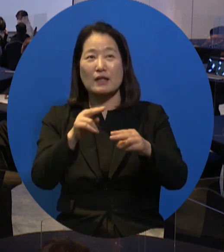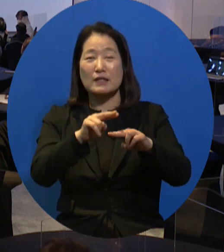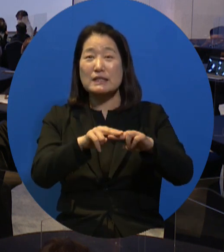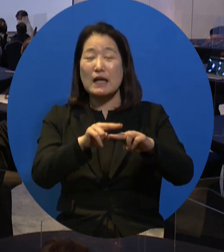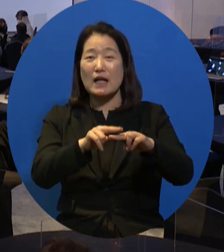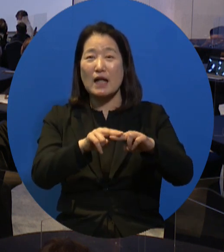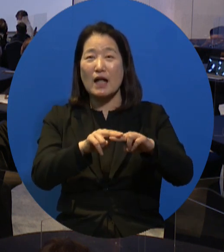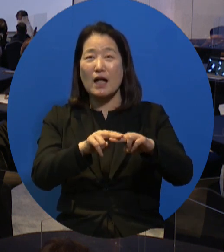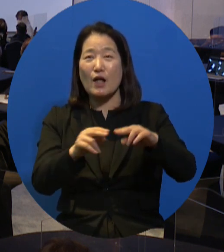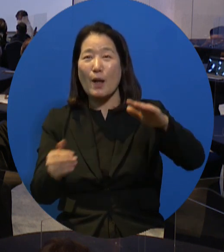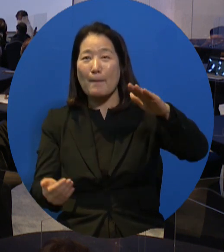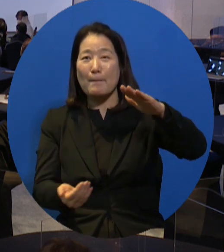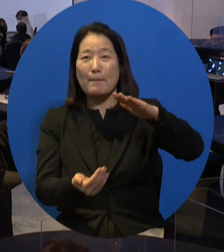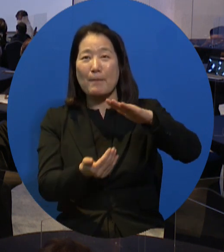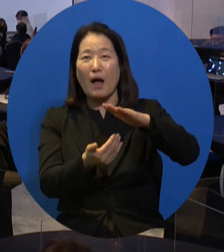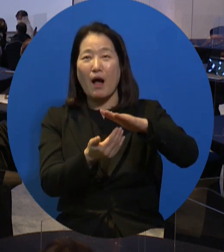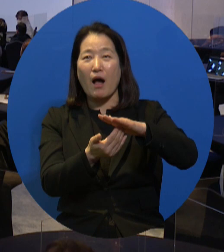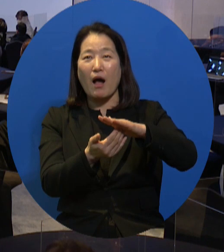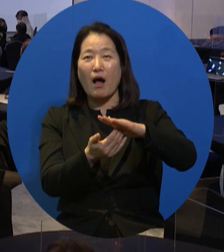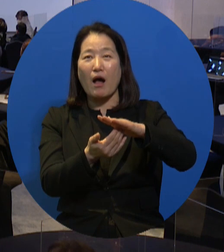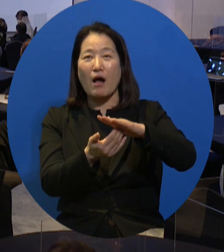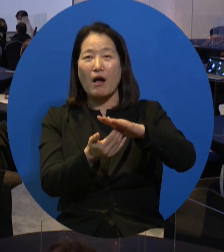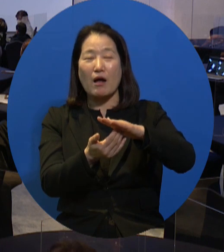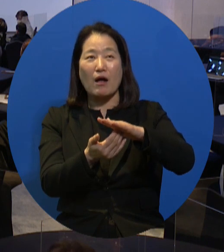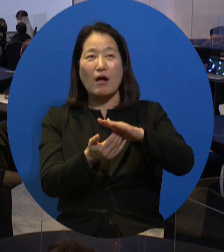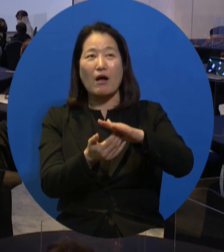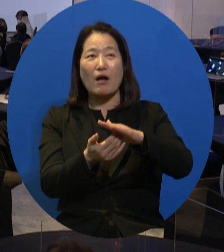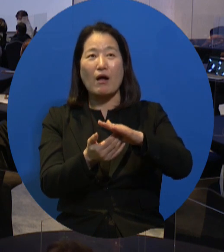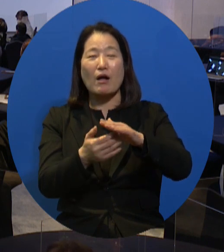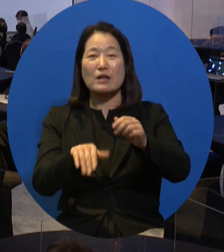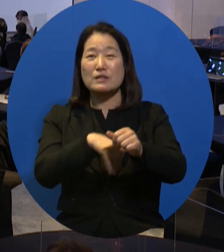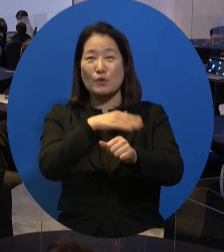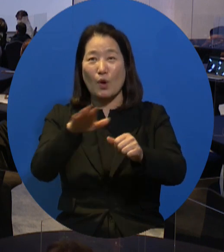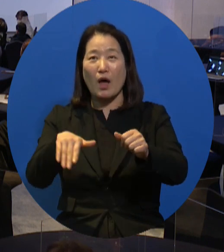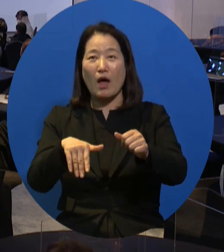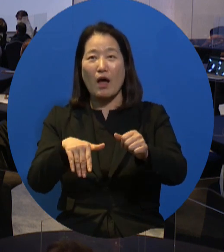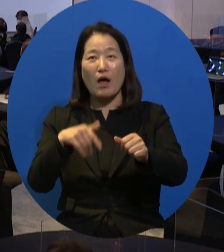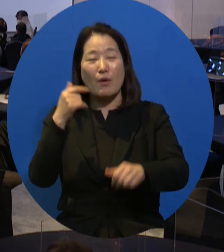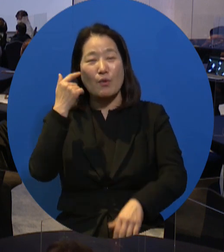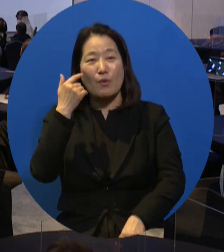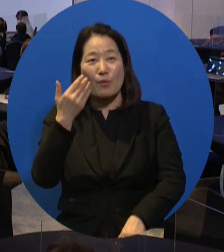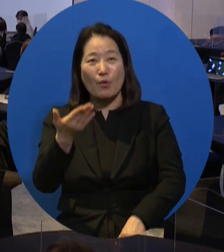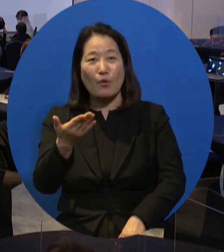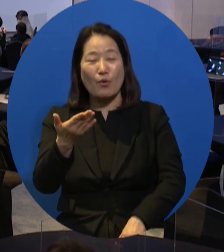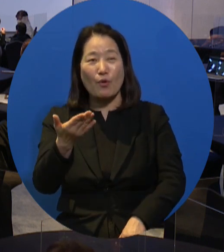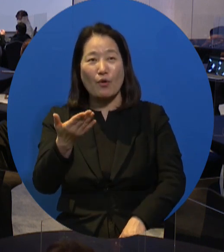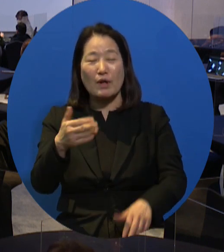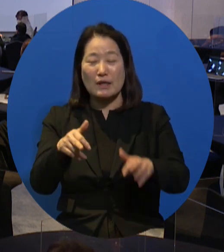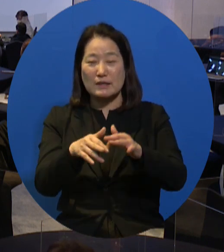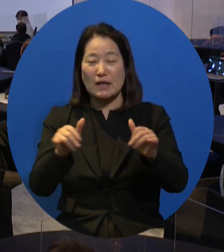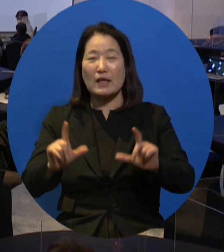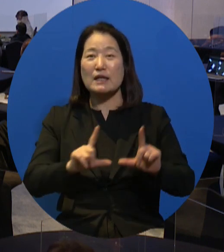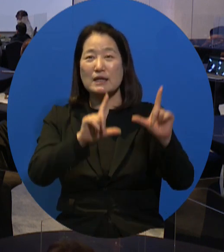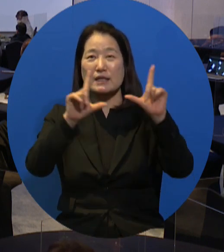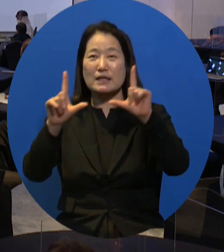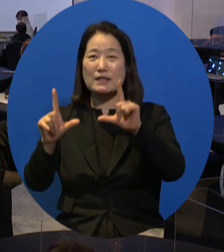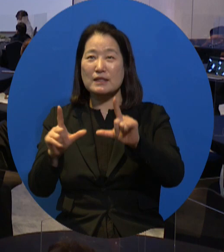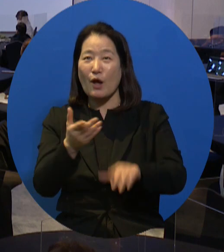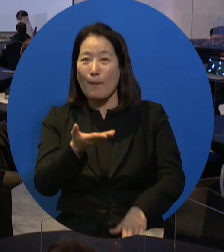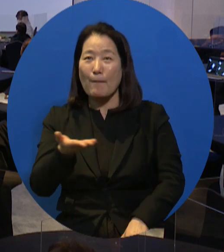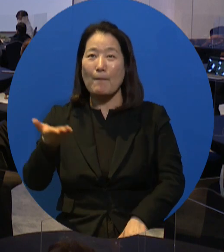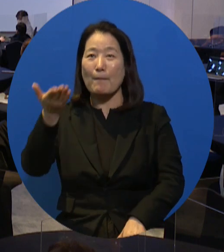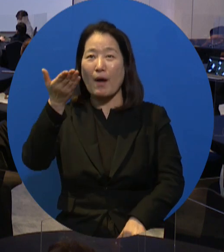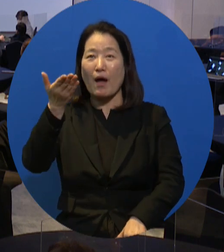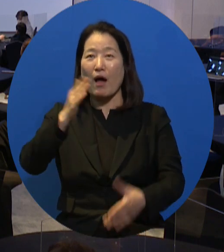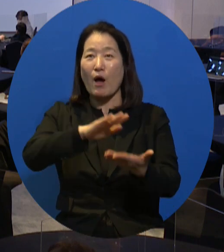and how many jobs were created for disabled persons and whether such job creation initiative benefited or